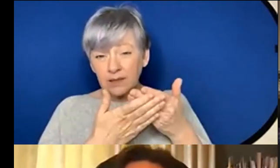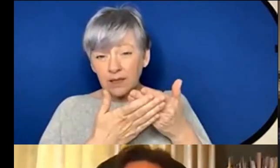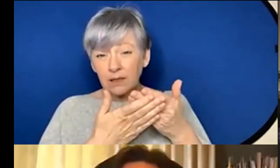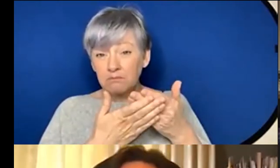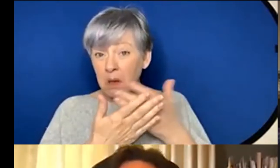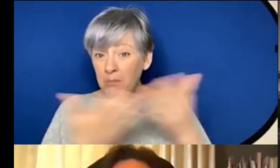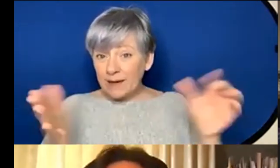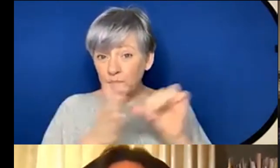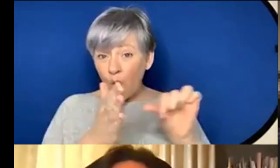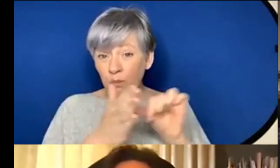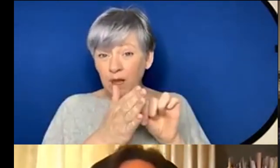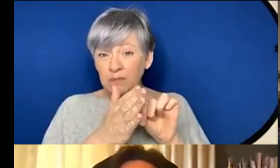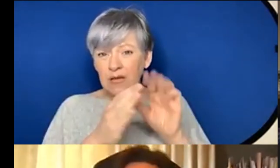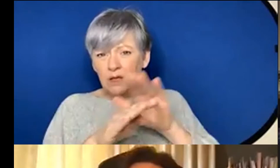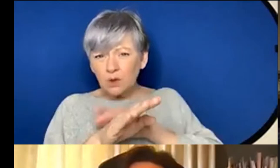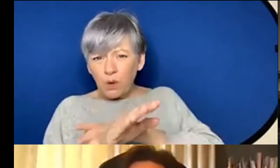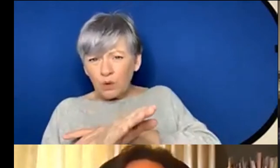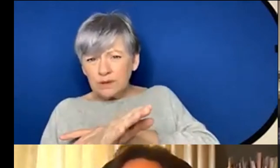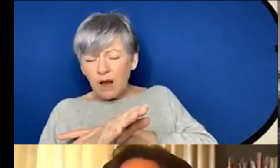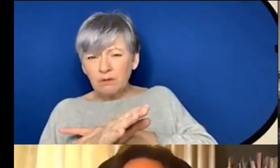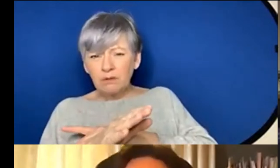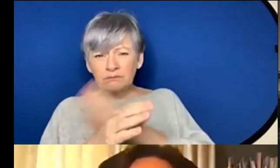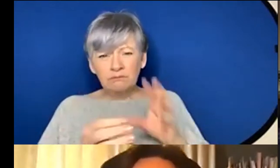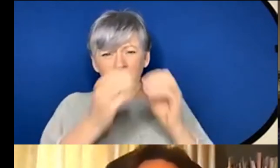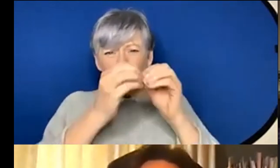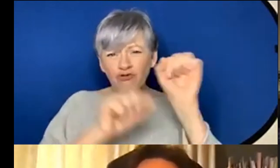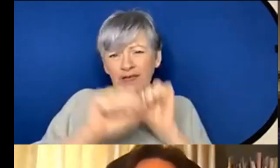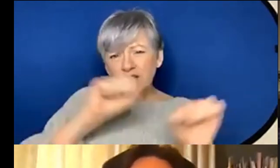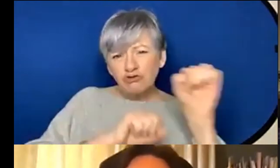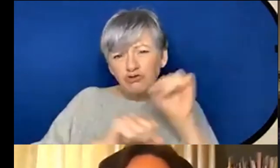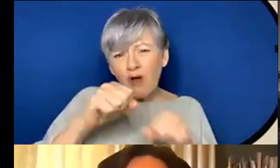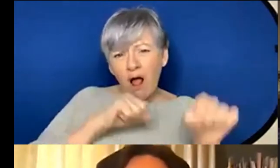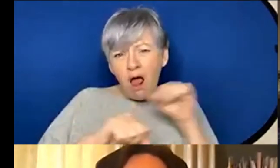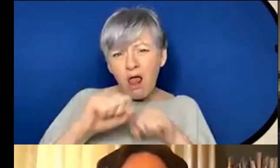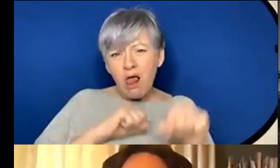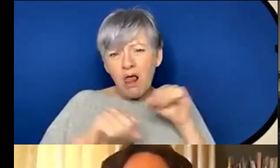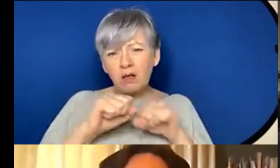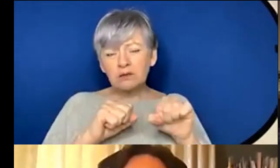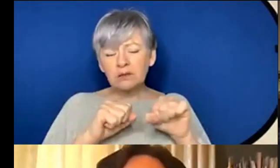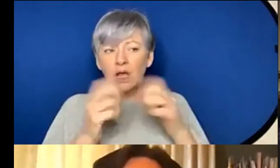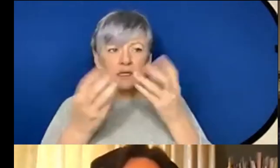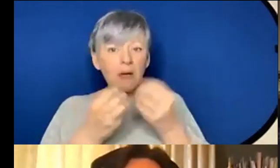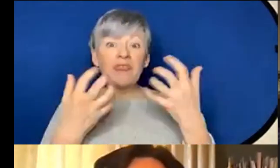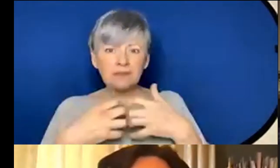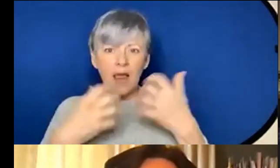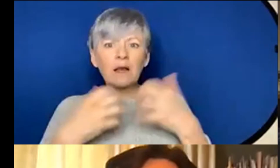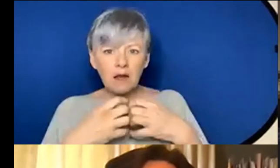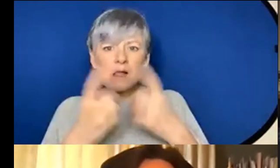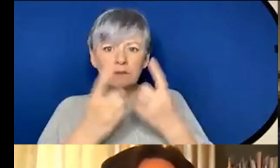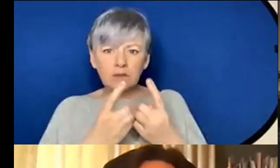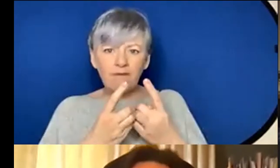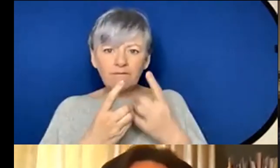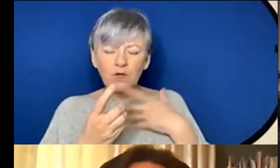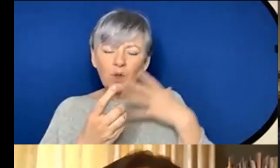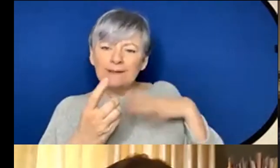big problems that either slowed you down or caused a struggle and you've obviously mentioned some of the maybe the technical stuff you needed to to catch up with